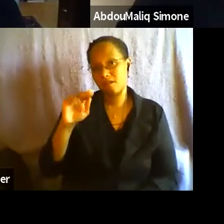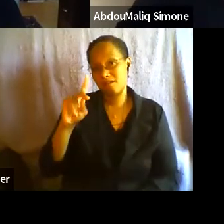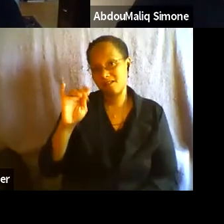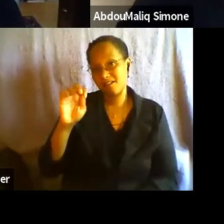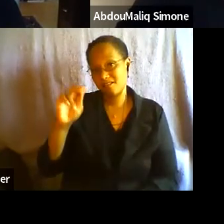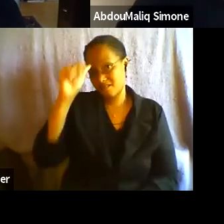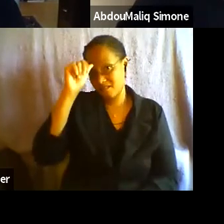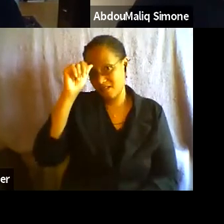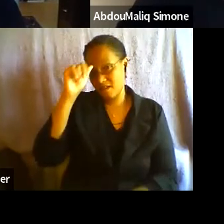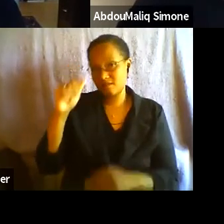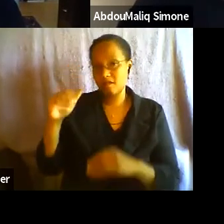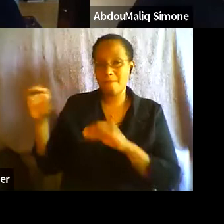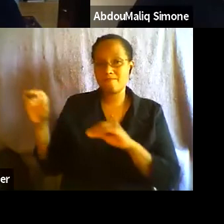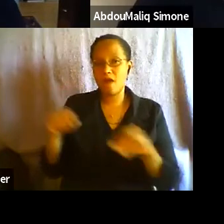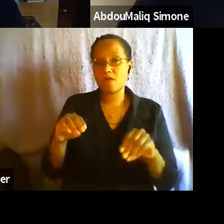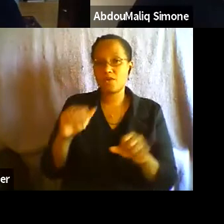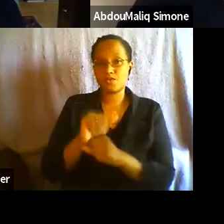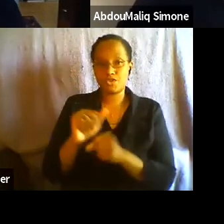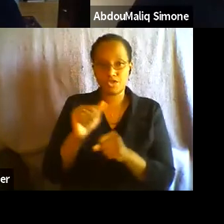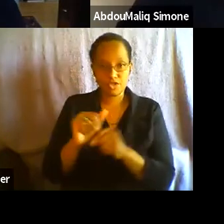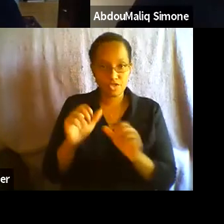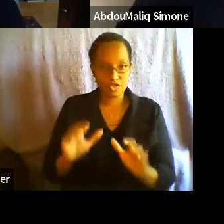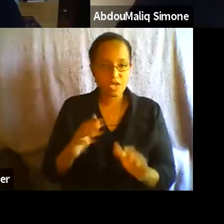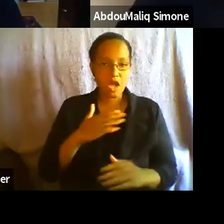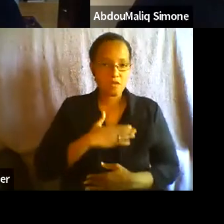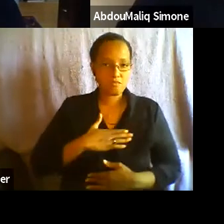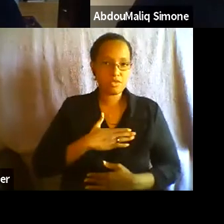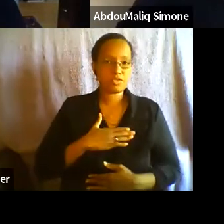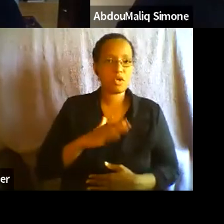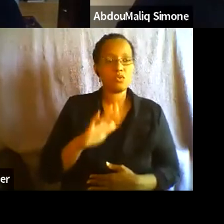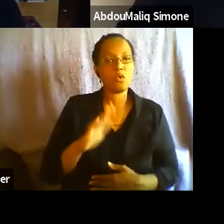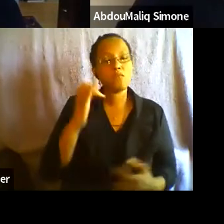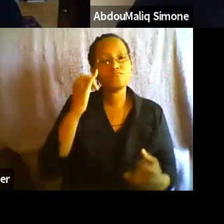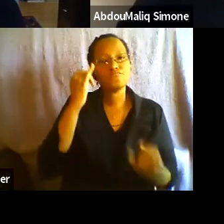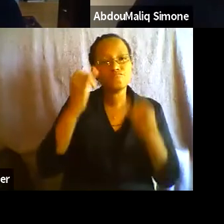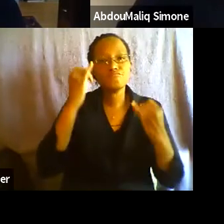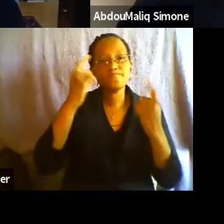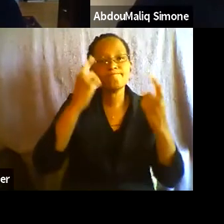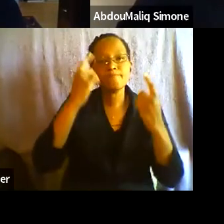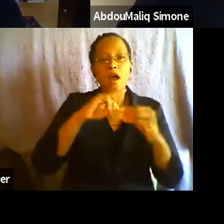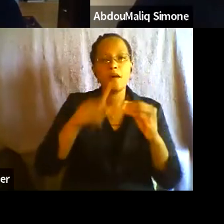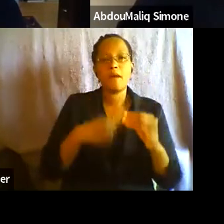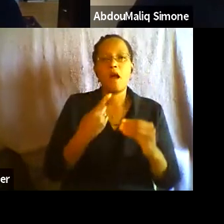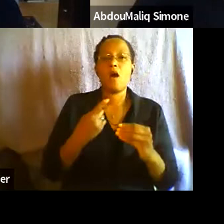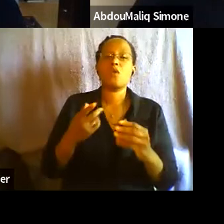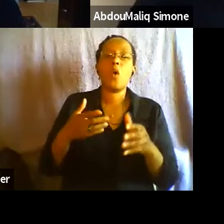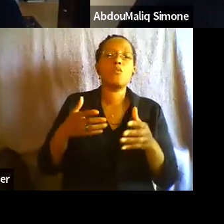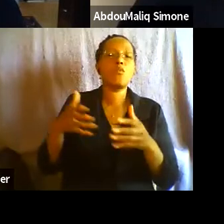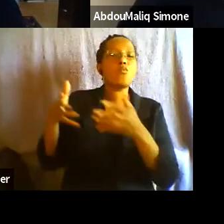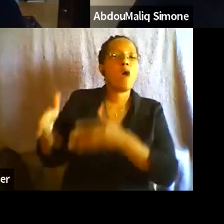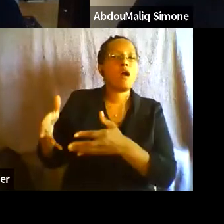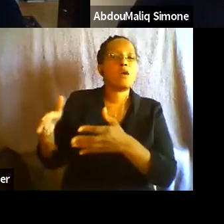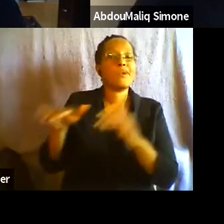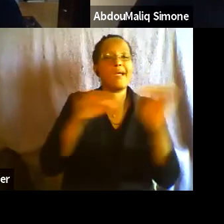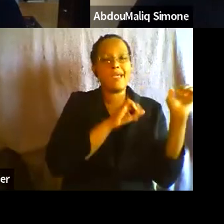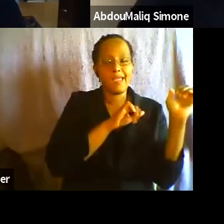I appreciated your invocation of thinking otherwise about the walking away. In the context of life and death, expropriation of